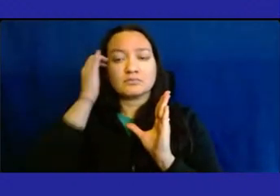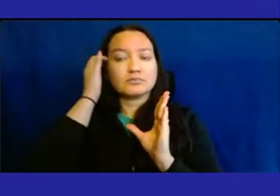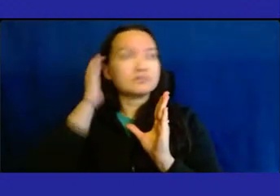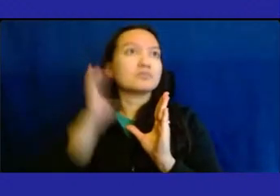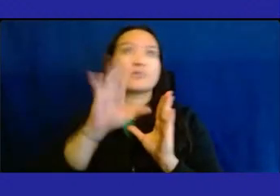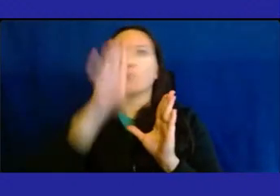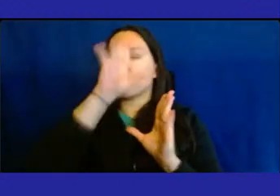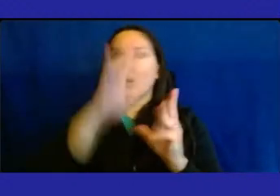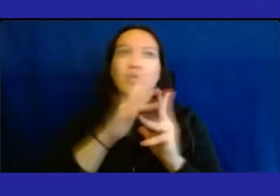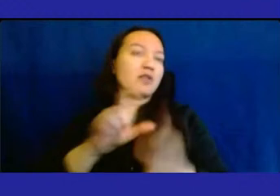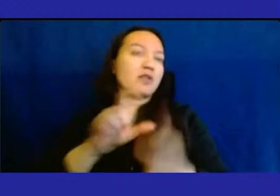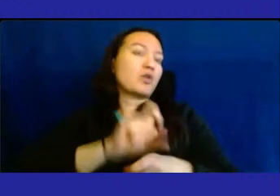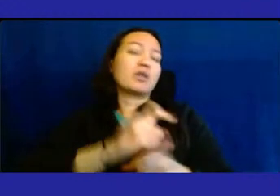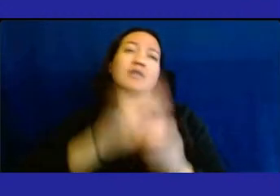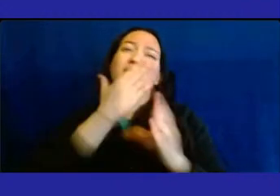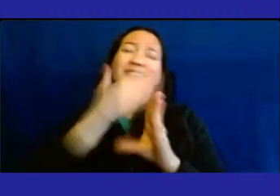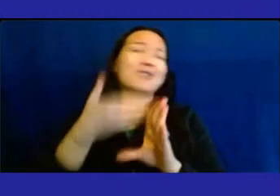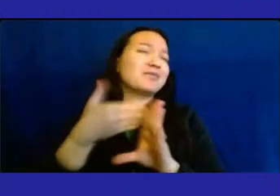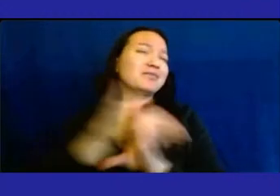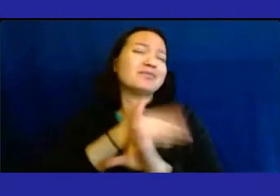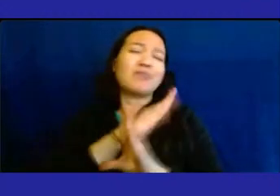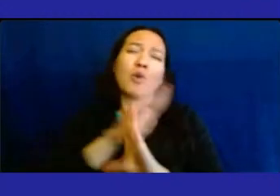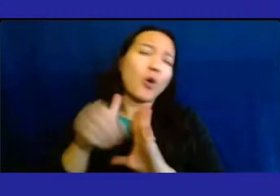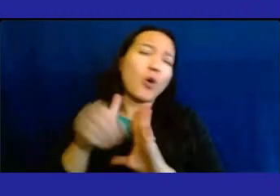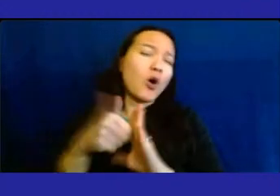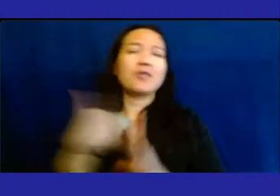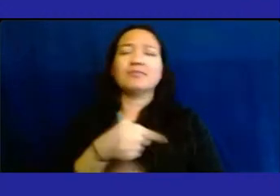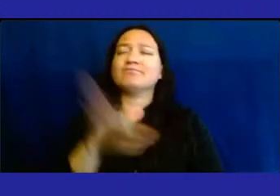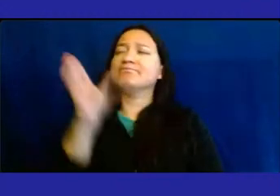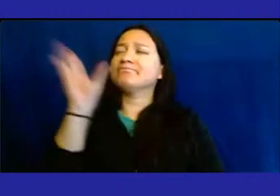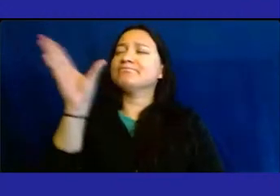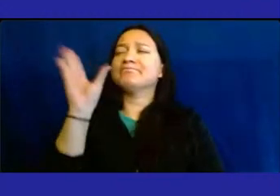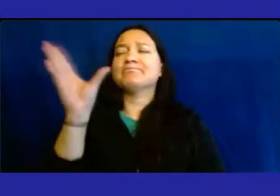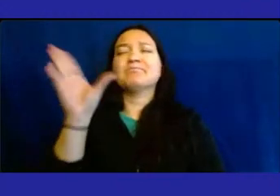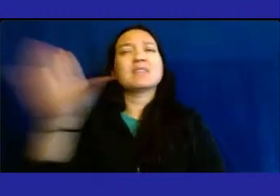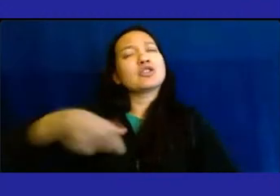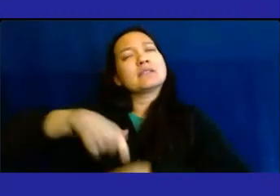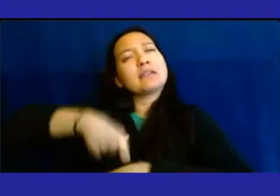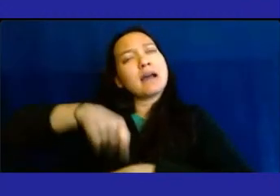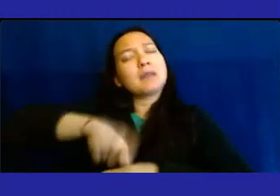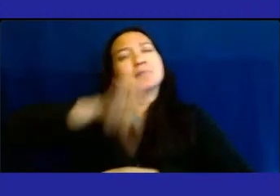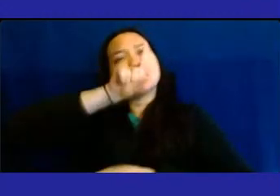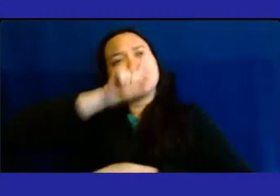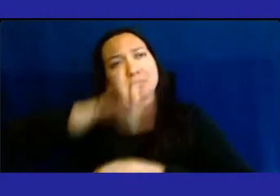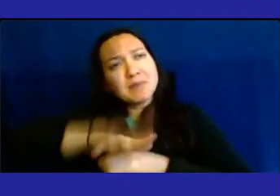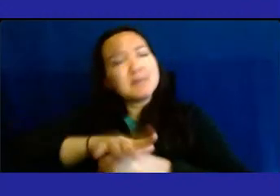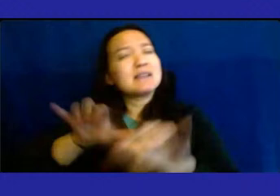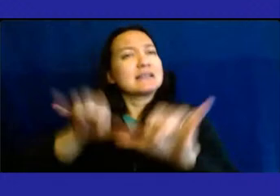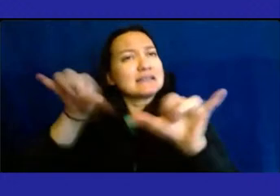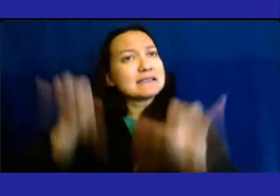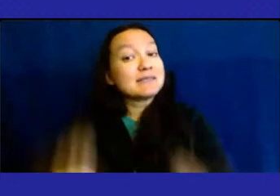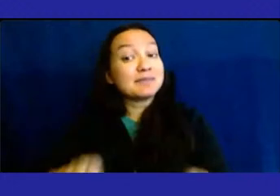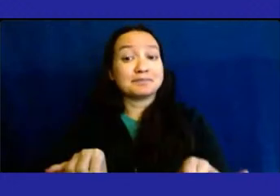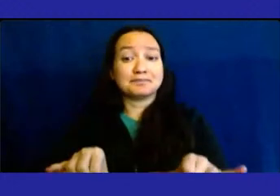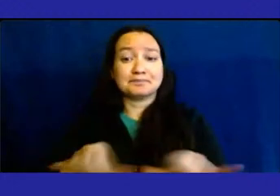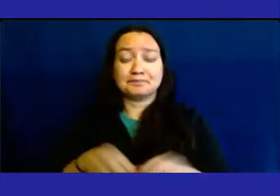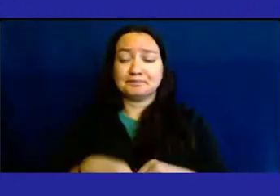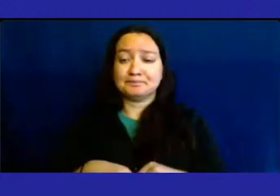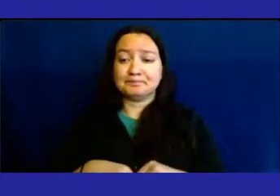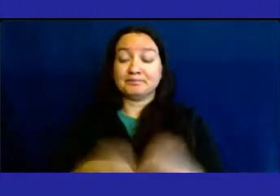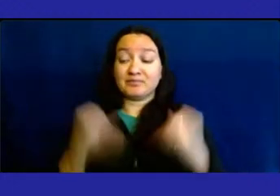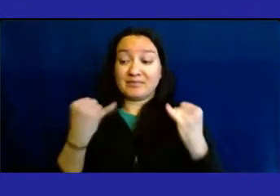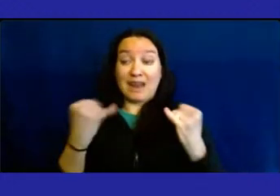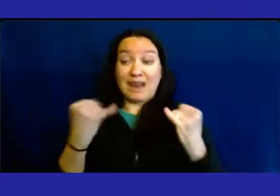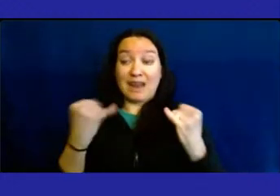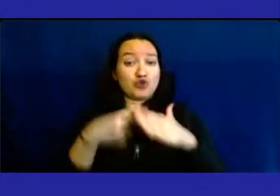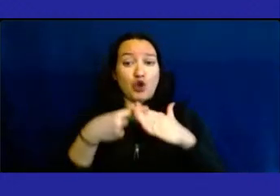Thank you in advance for all our speakers for their time and commitment to the system. Now, we will now start with